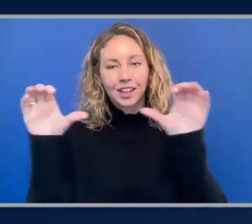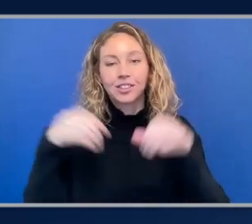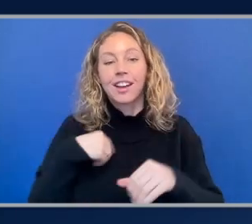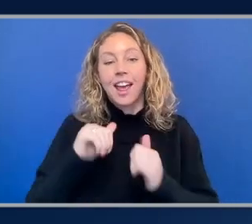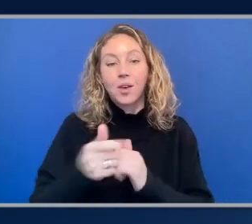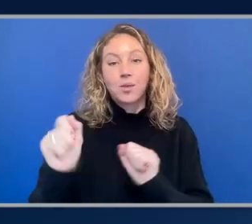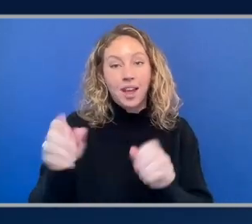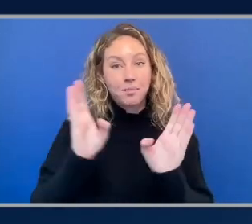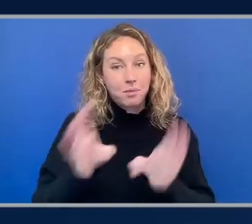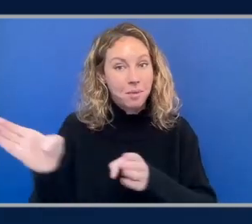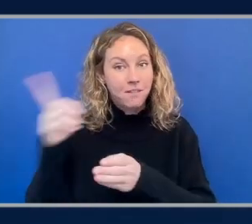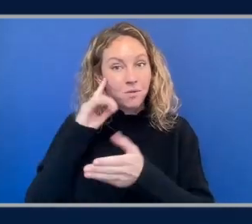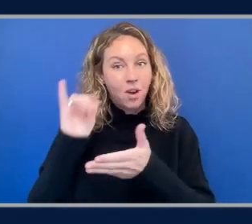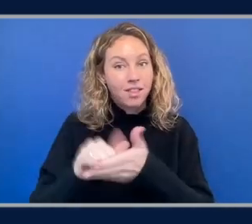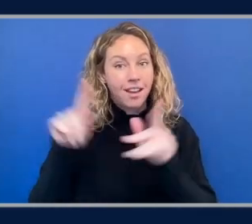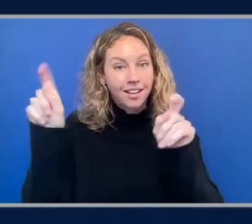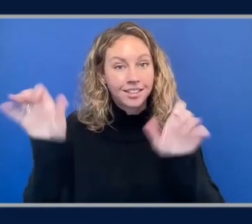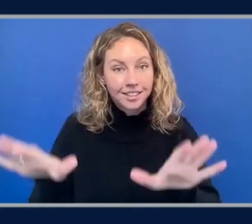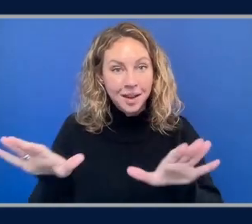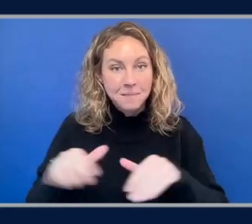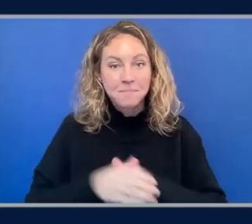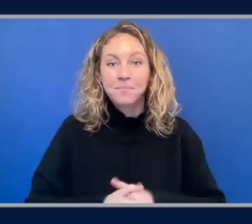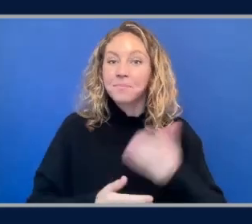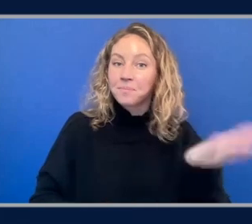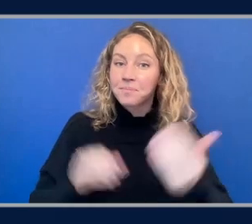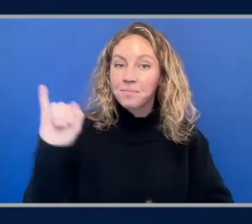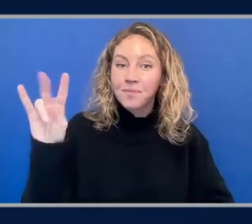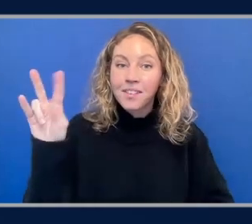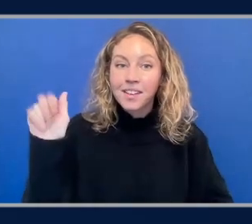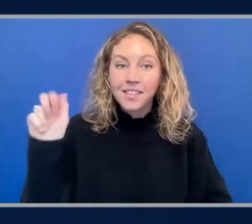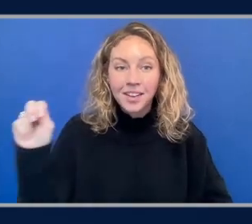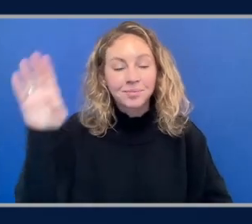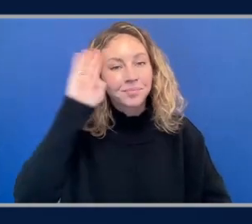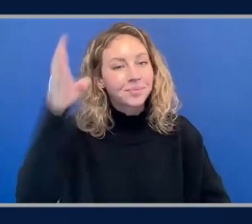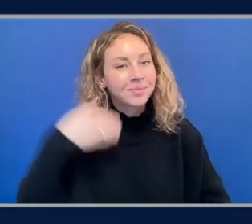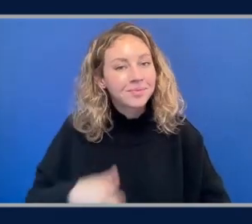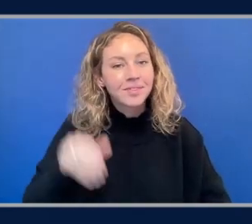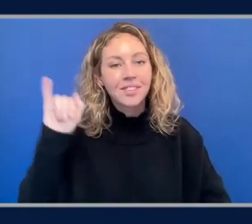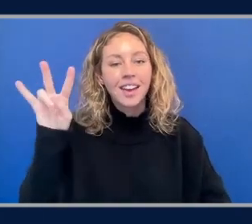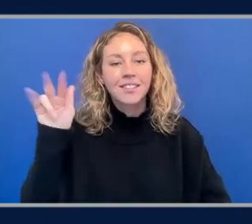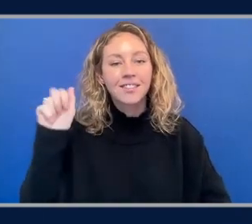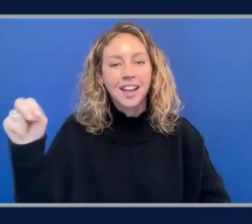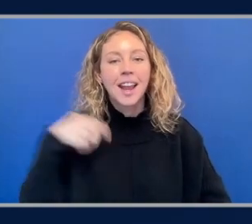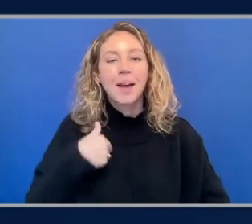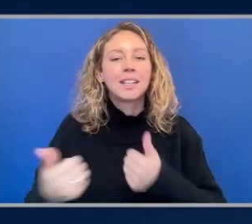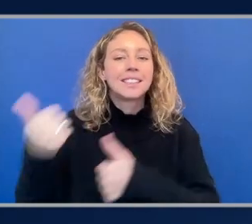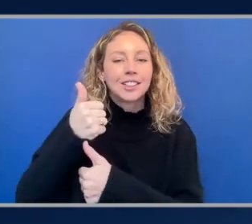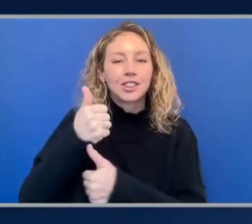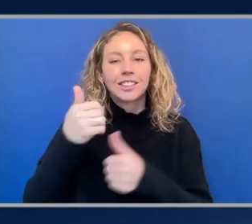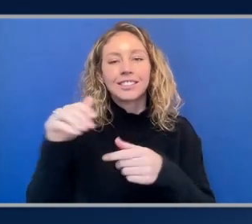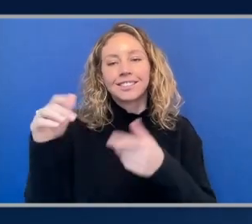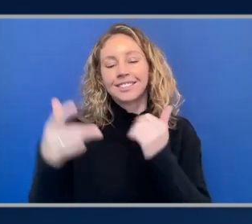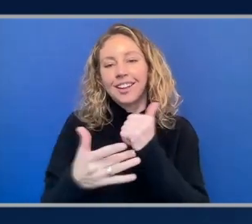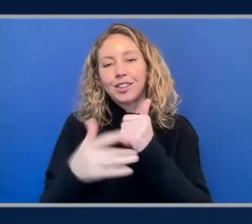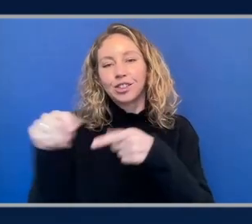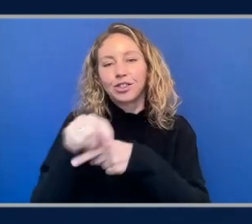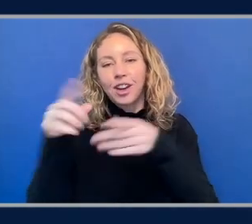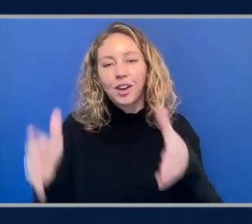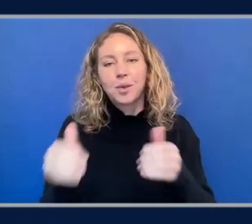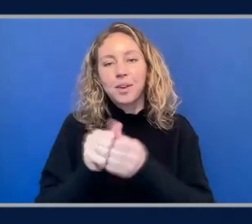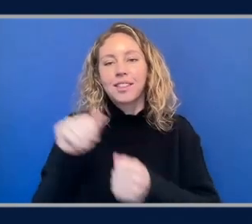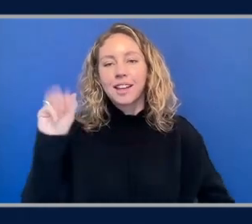prepare for that exam. Ivan? My name is Ivan. I'm a senior technical trainer with AWS and